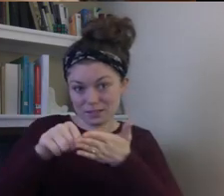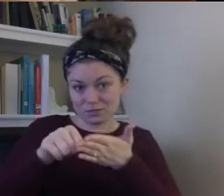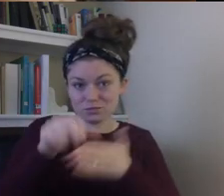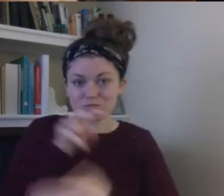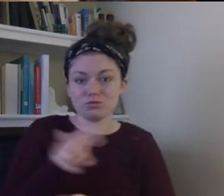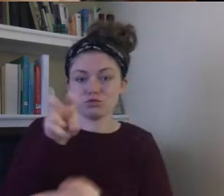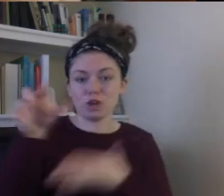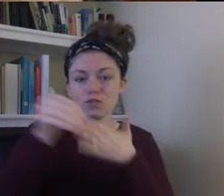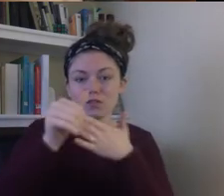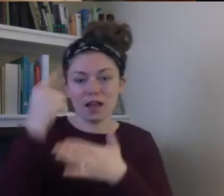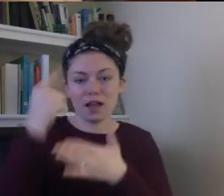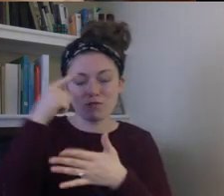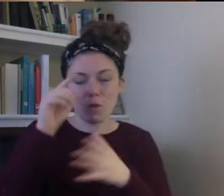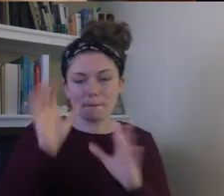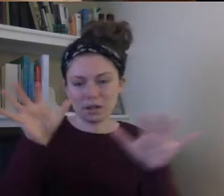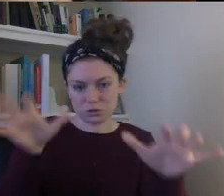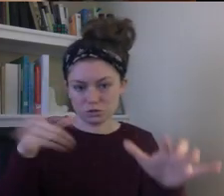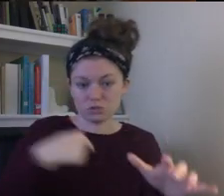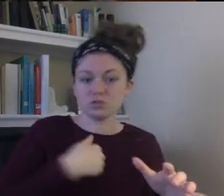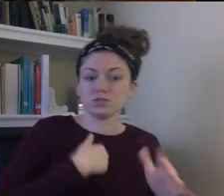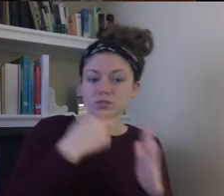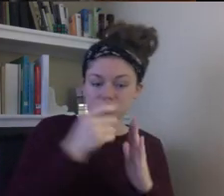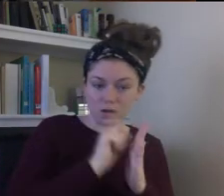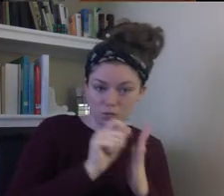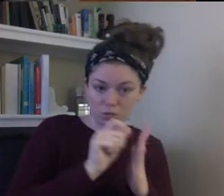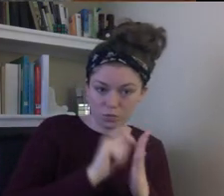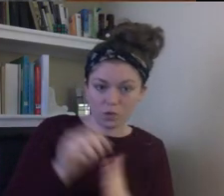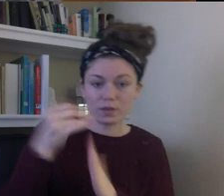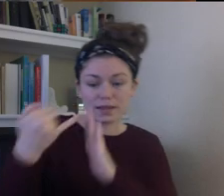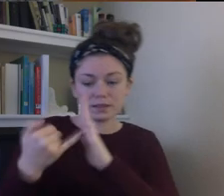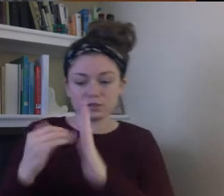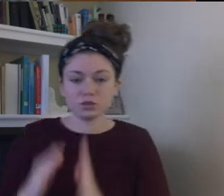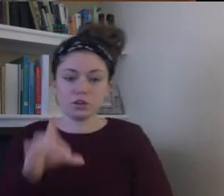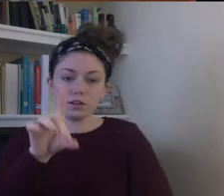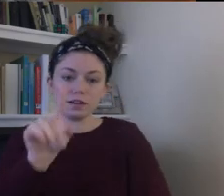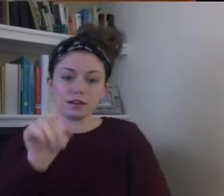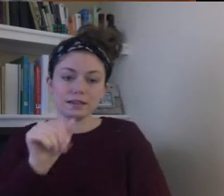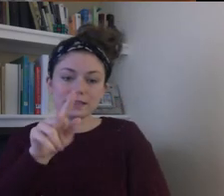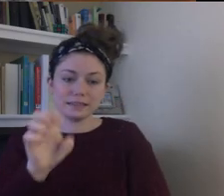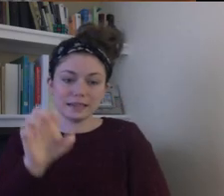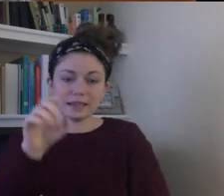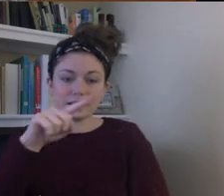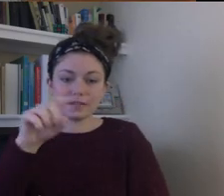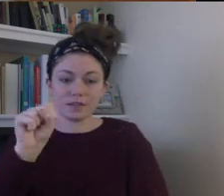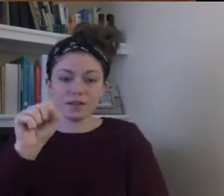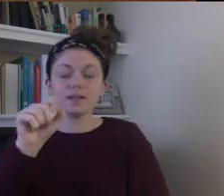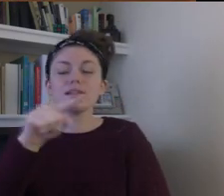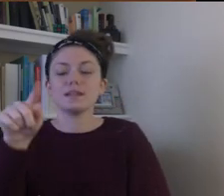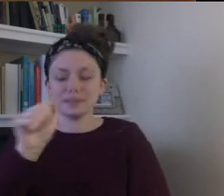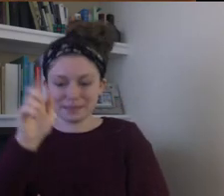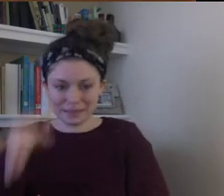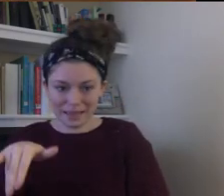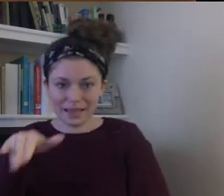Guide for Monsters, written by me, Laurie Degman, illustrated by Dave Zillay, published by Sleeping Bear.